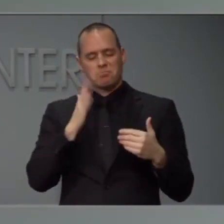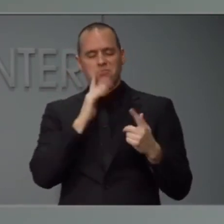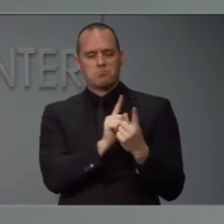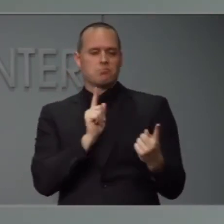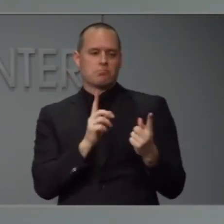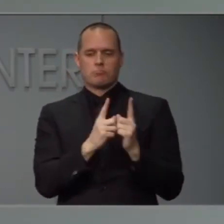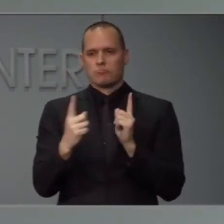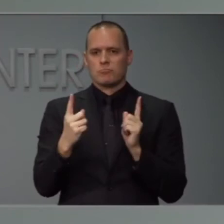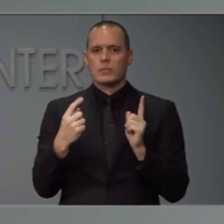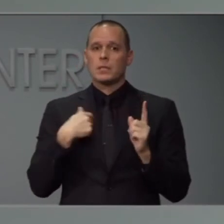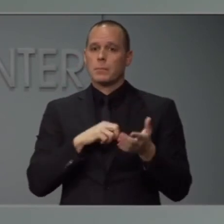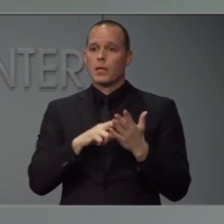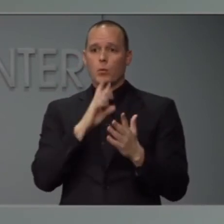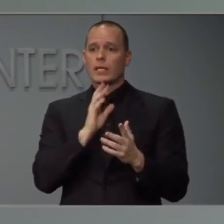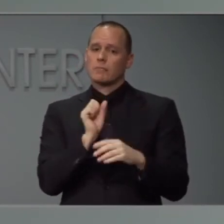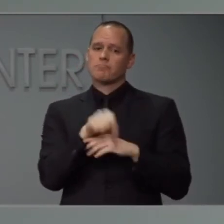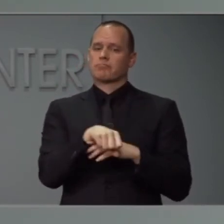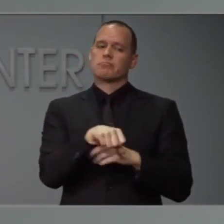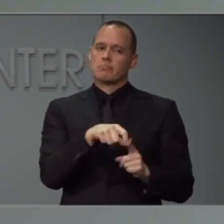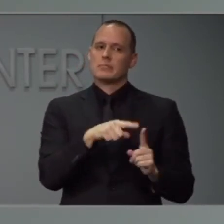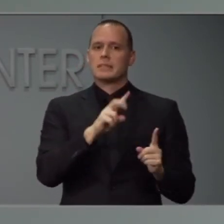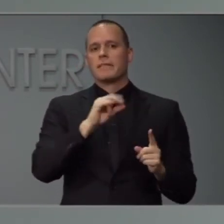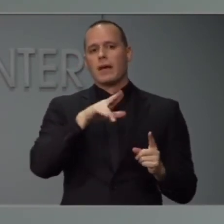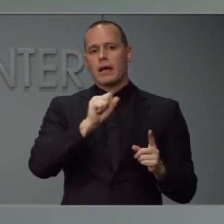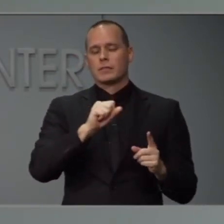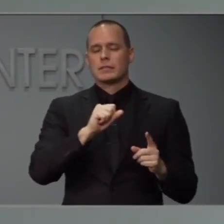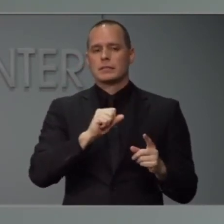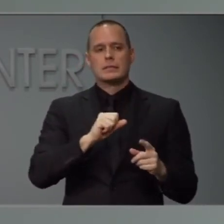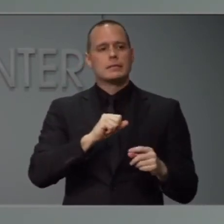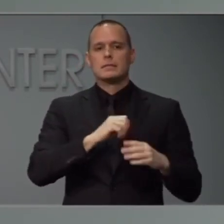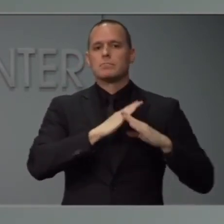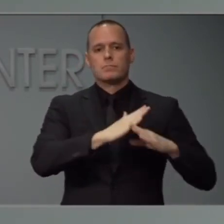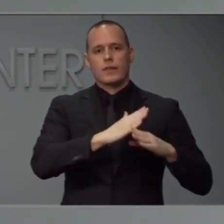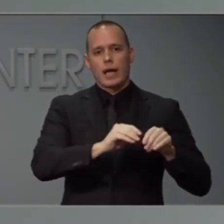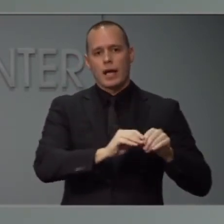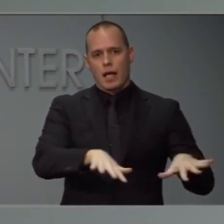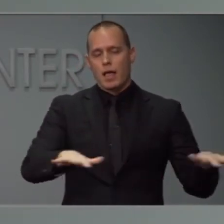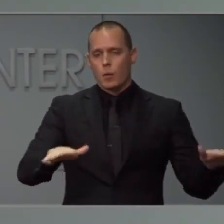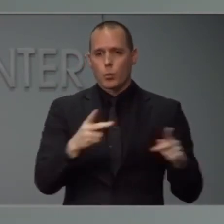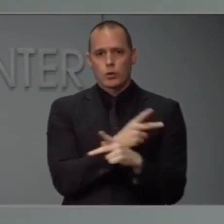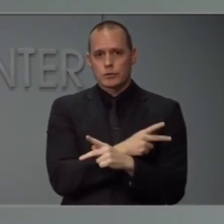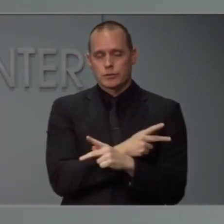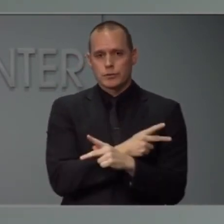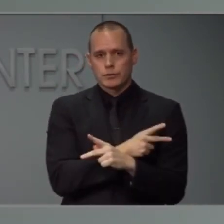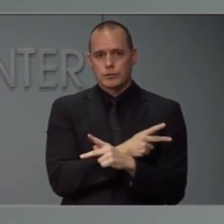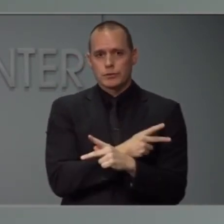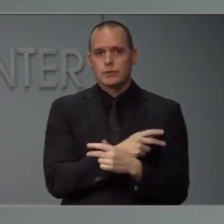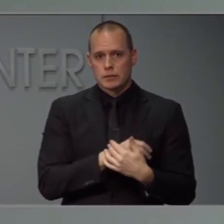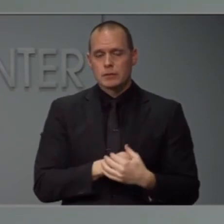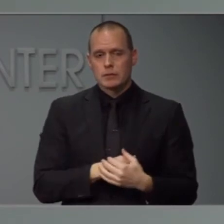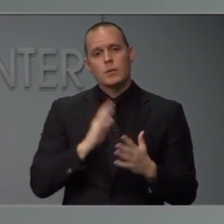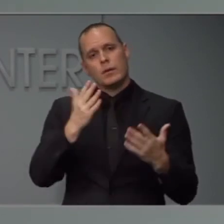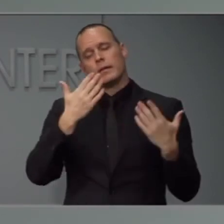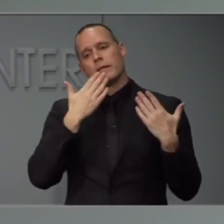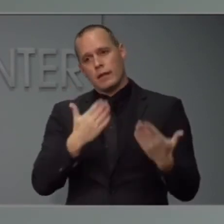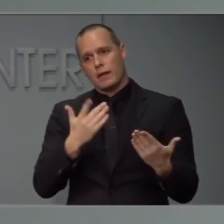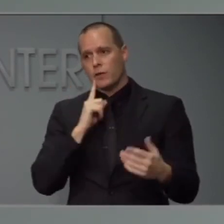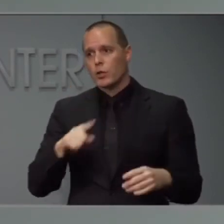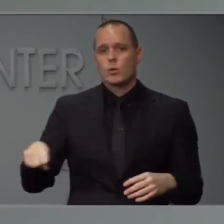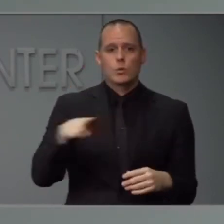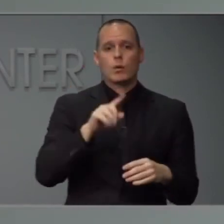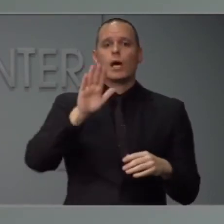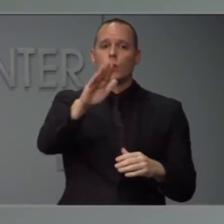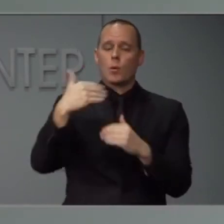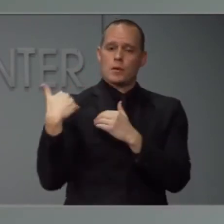things are with this virus and reduce the spread now and prevents worse things from happening down the line. So thanks to you for